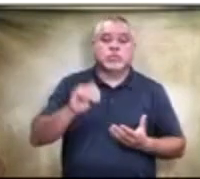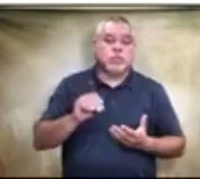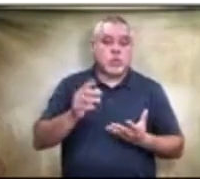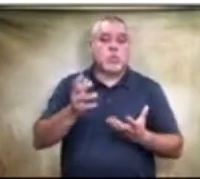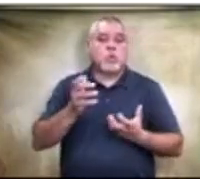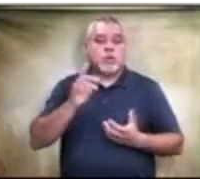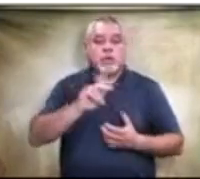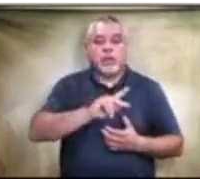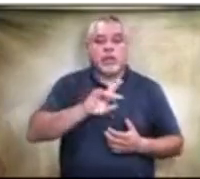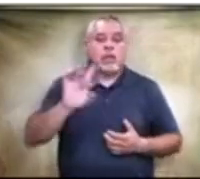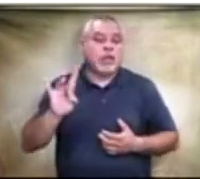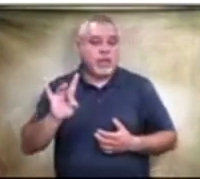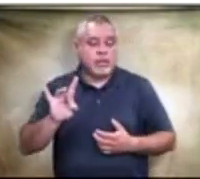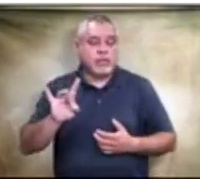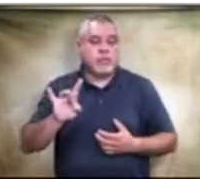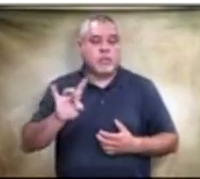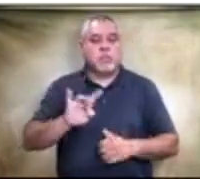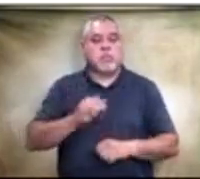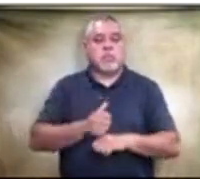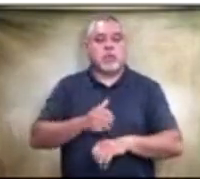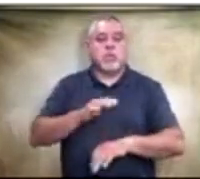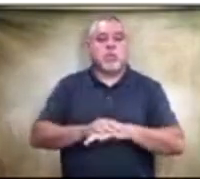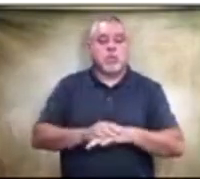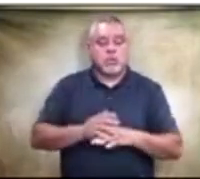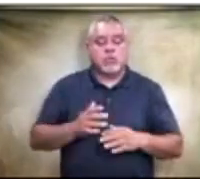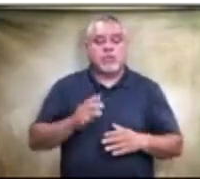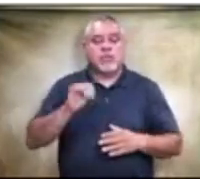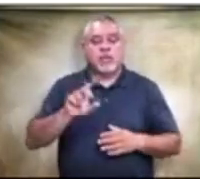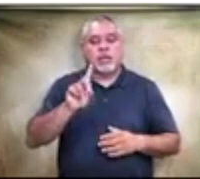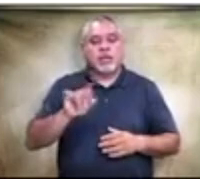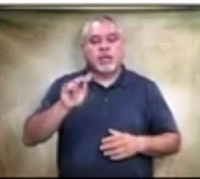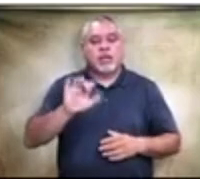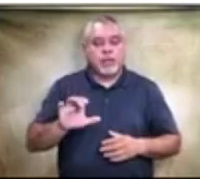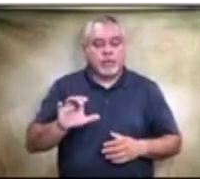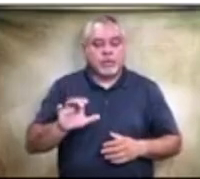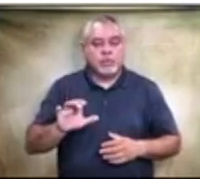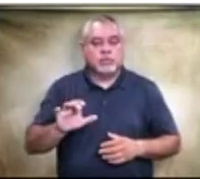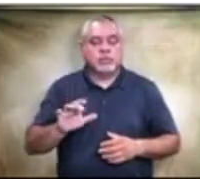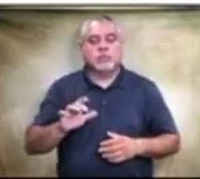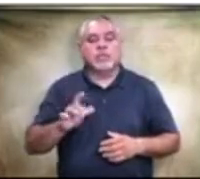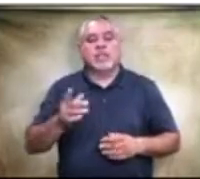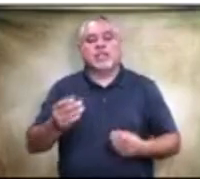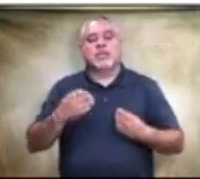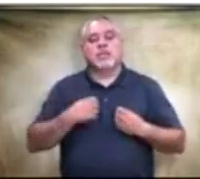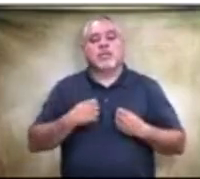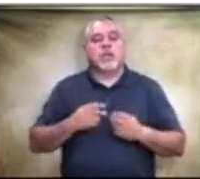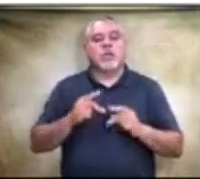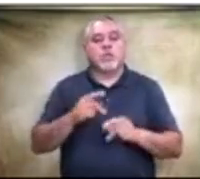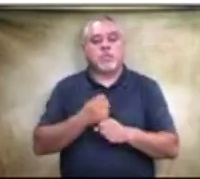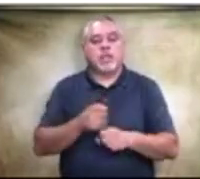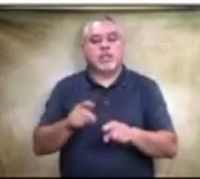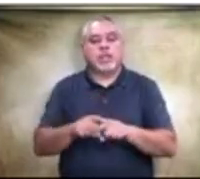-8 model just based on the dynamic of that particular model, which gives us the opportunity to make that as an offering